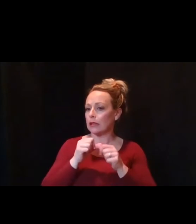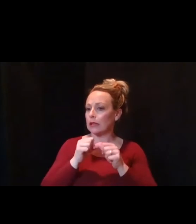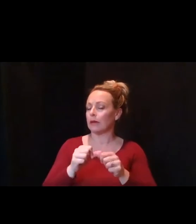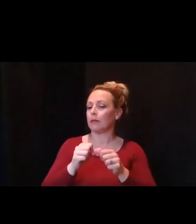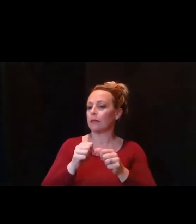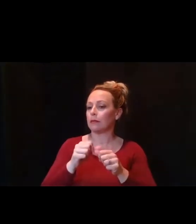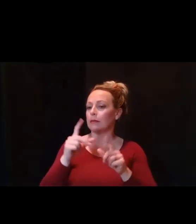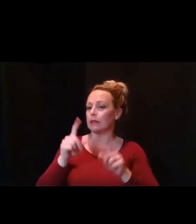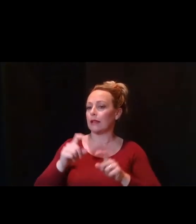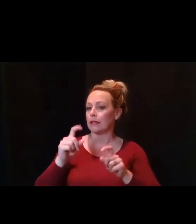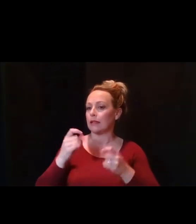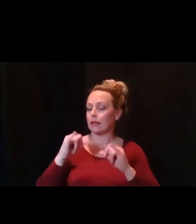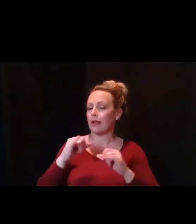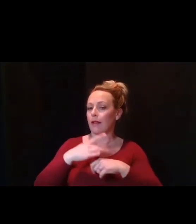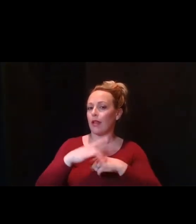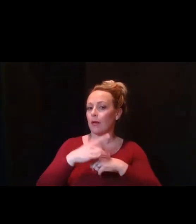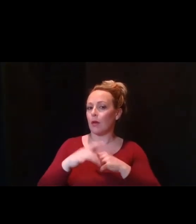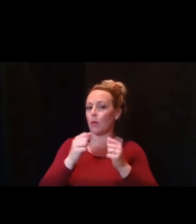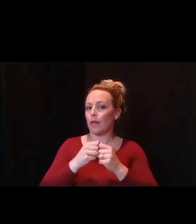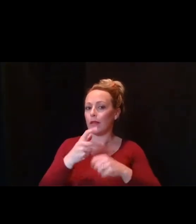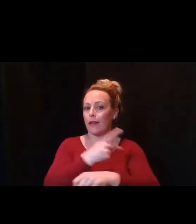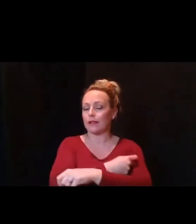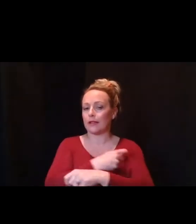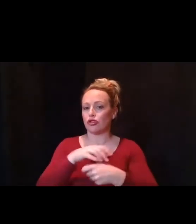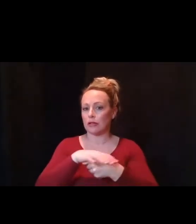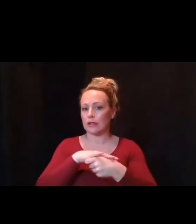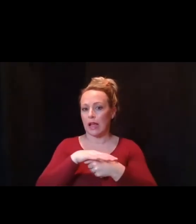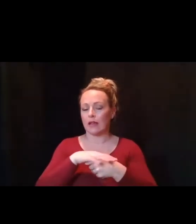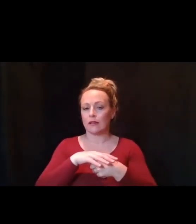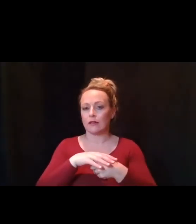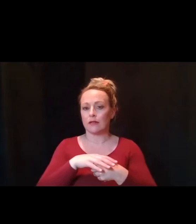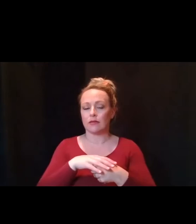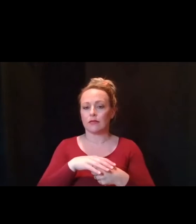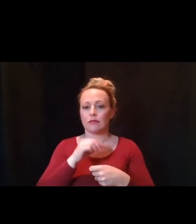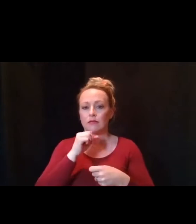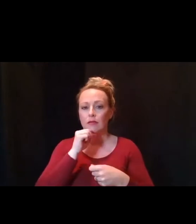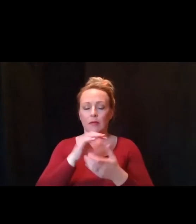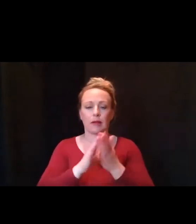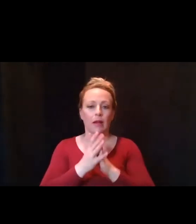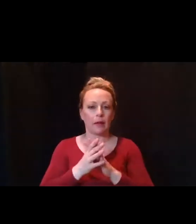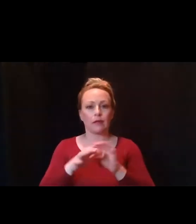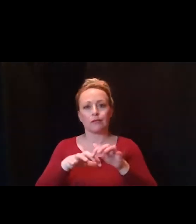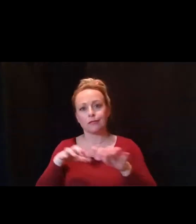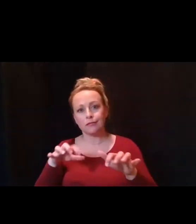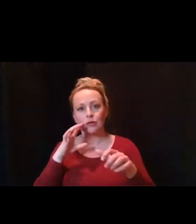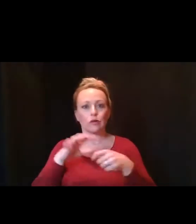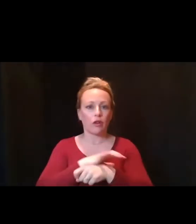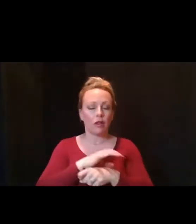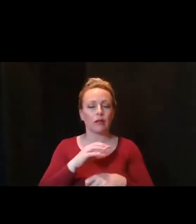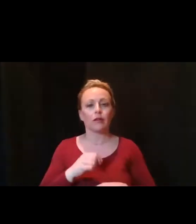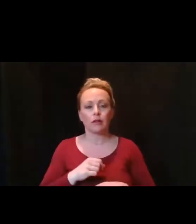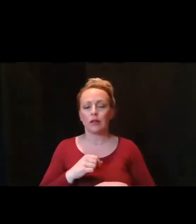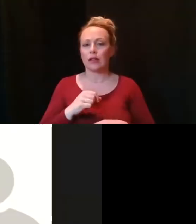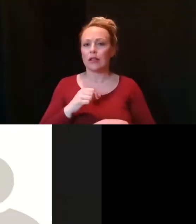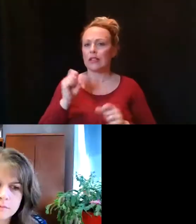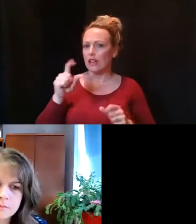sites? Amy or Nita, would you like to respond to where testing is happening and how that's